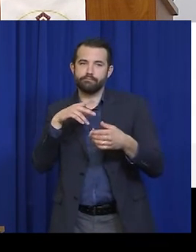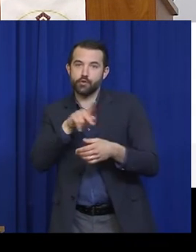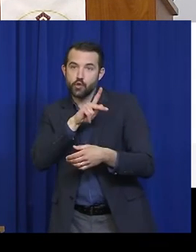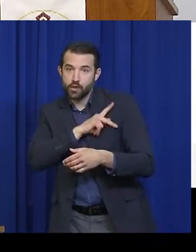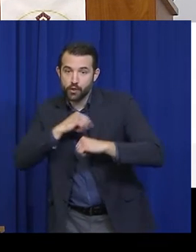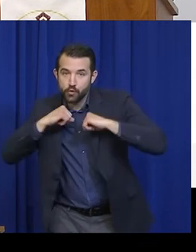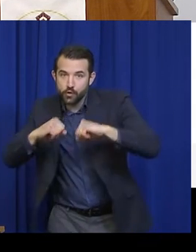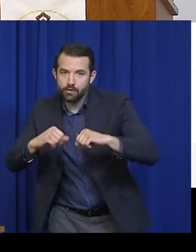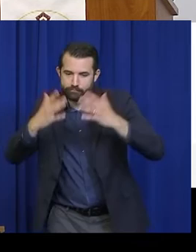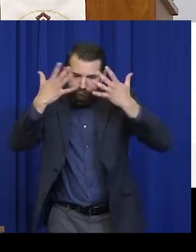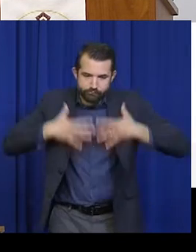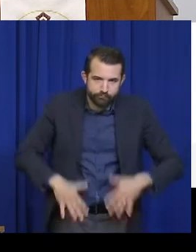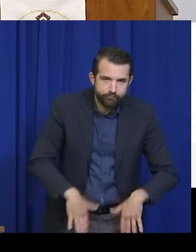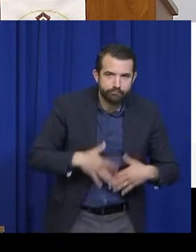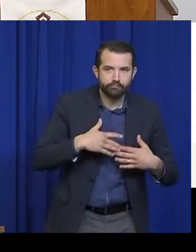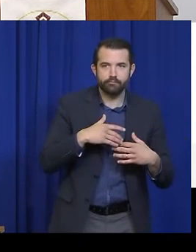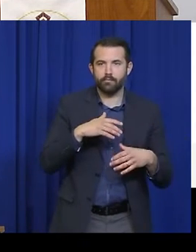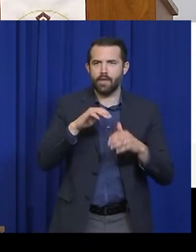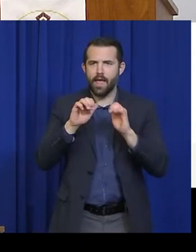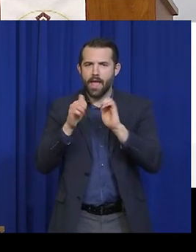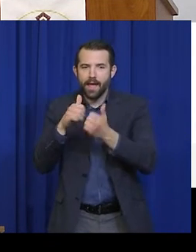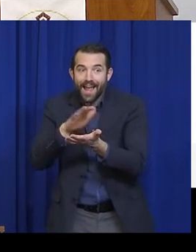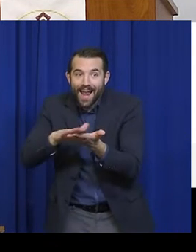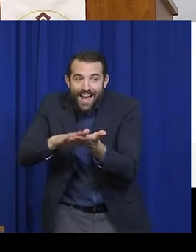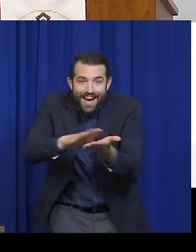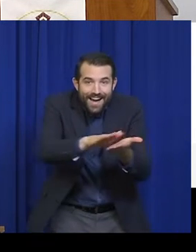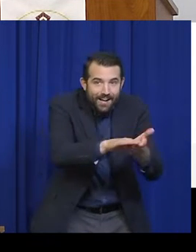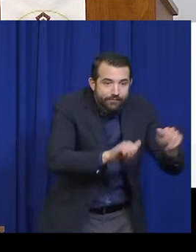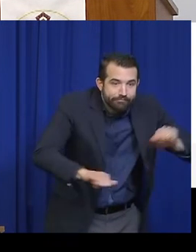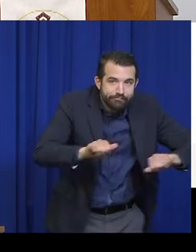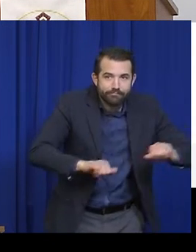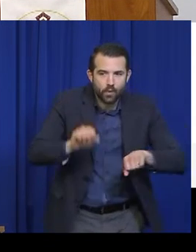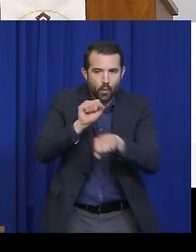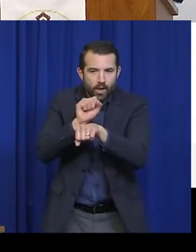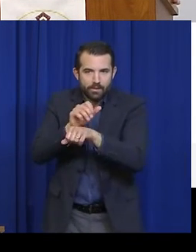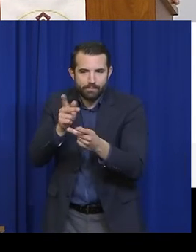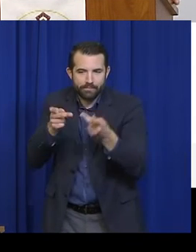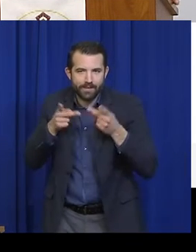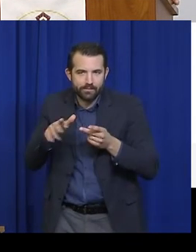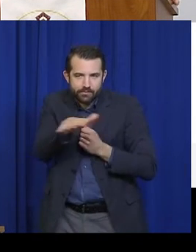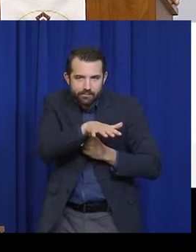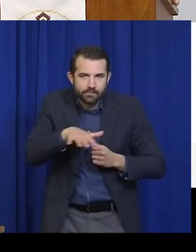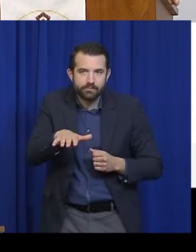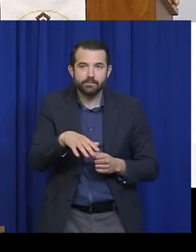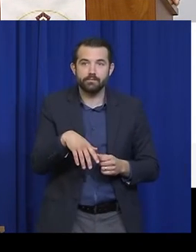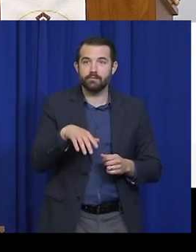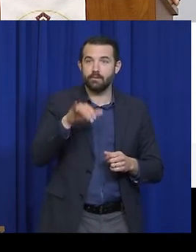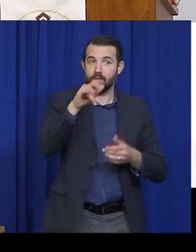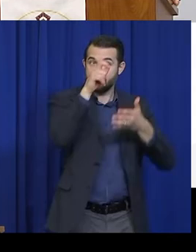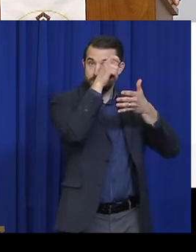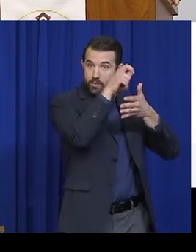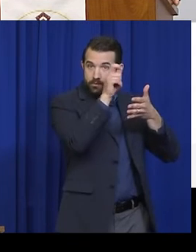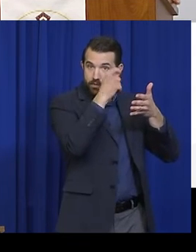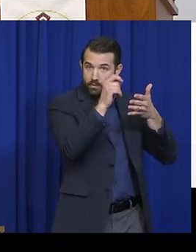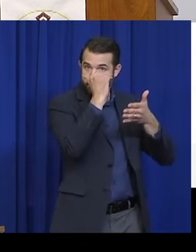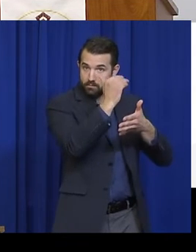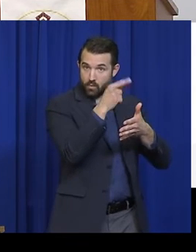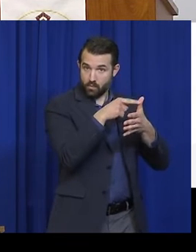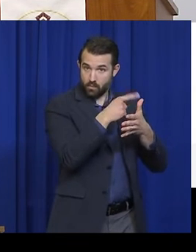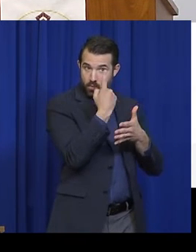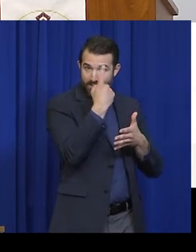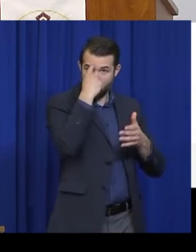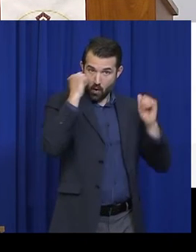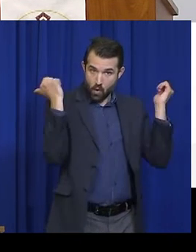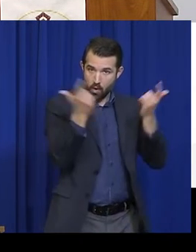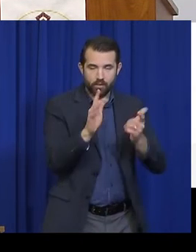among other things. The checklist, which will differ sector to sector, will undergo a rigorous review process